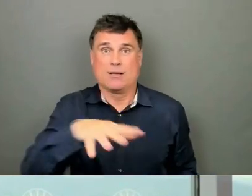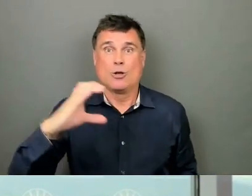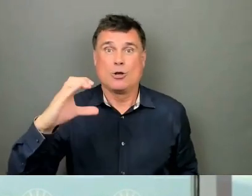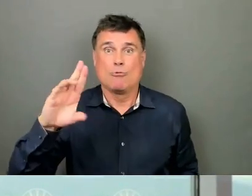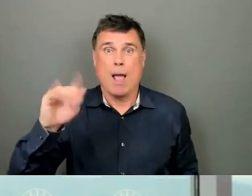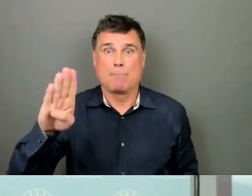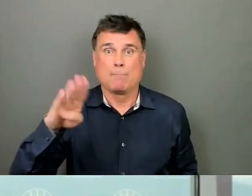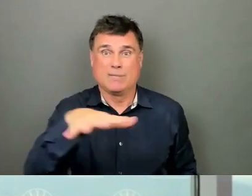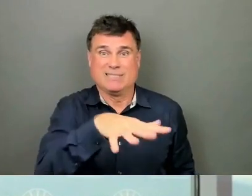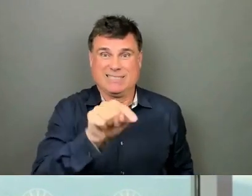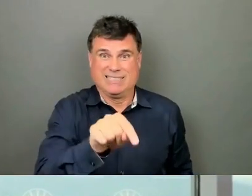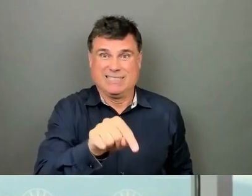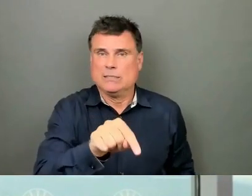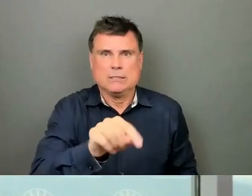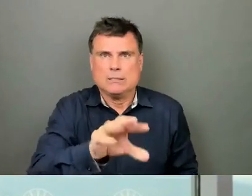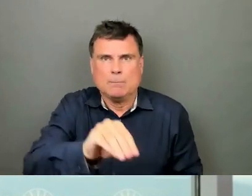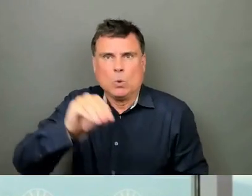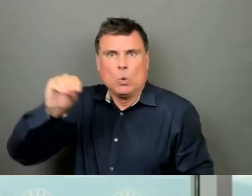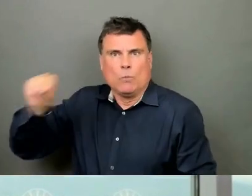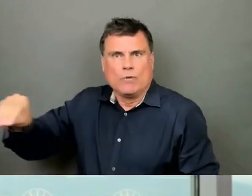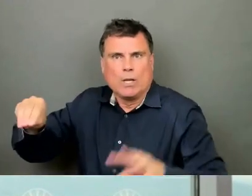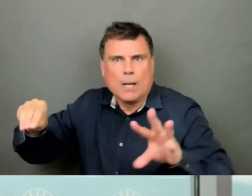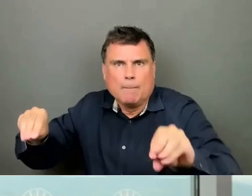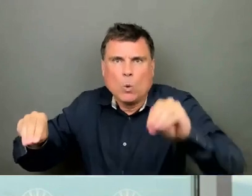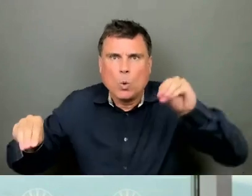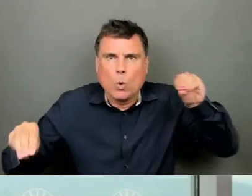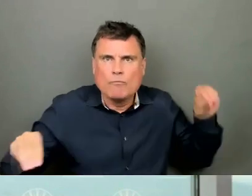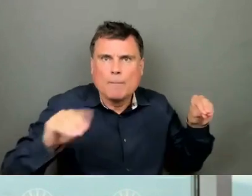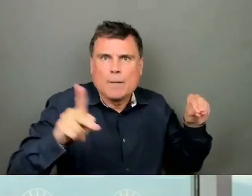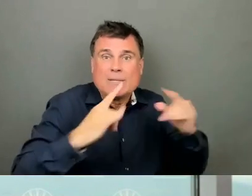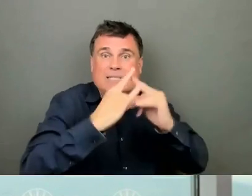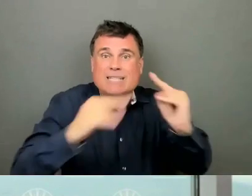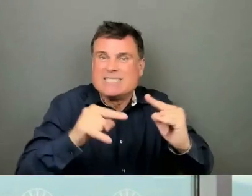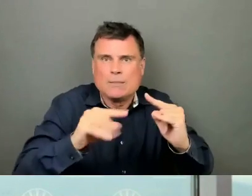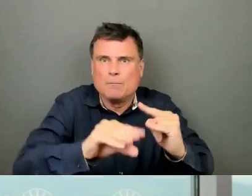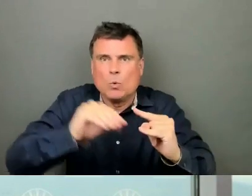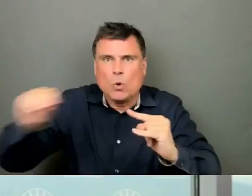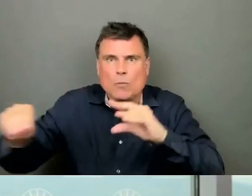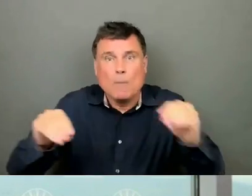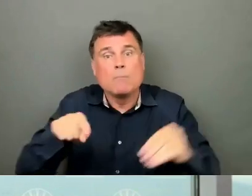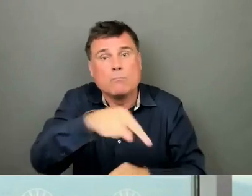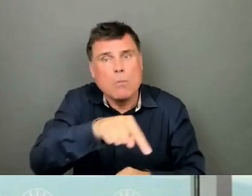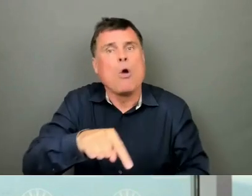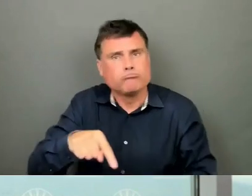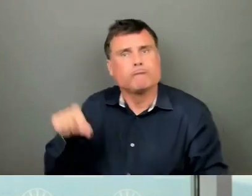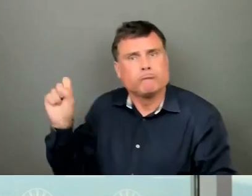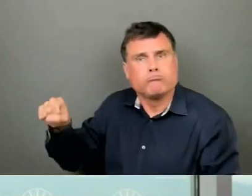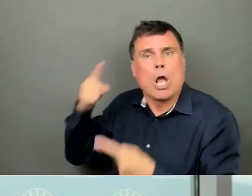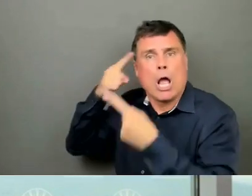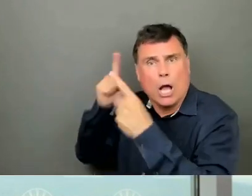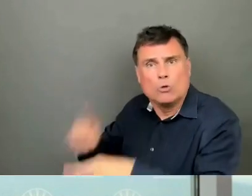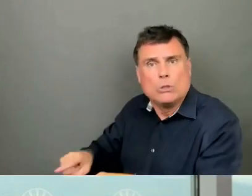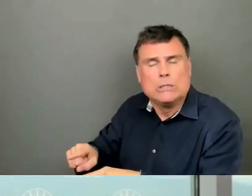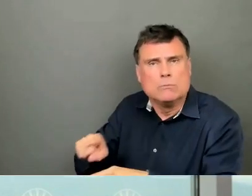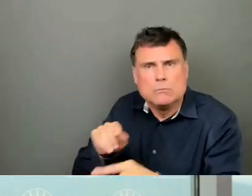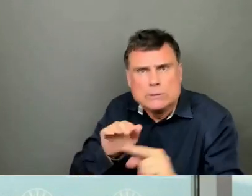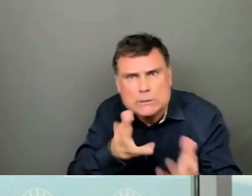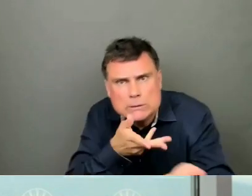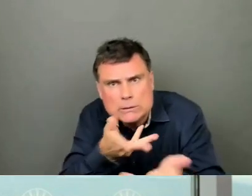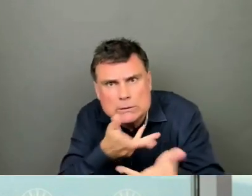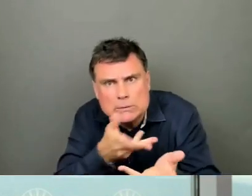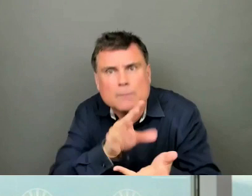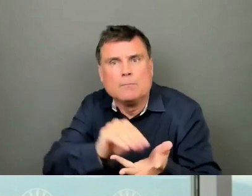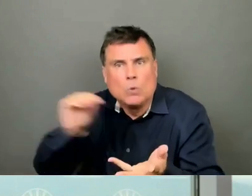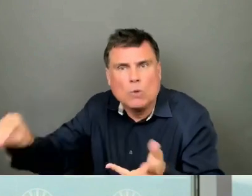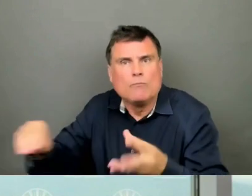to relocate people from the site. It is part of our agreement with the park board and the city of Vancouver that we will ensure there's adequate housing for